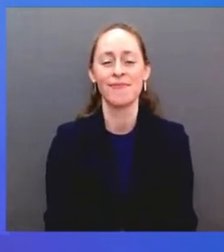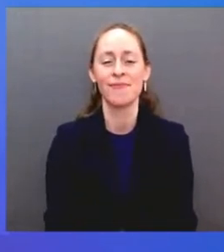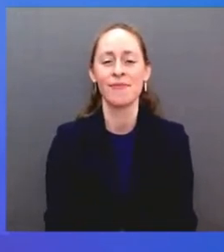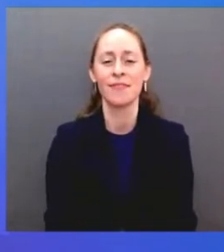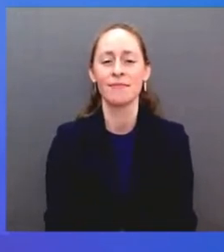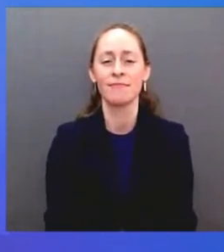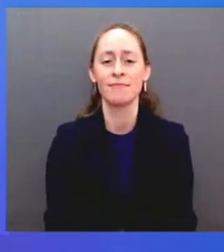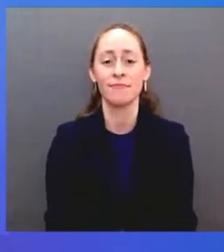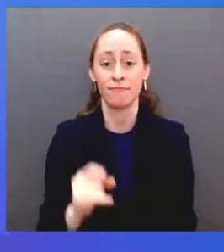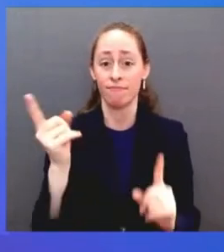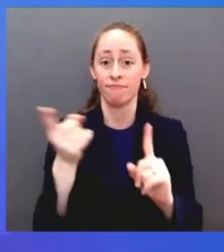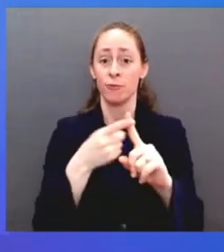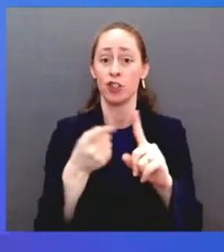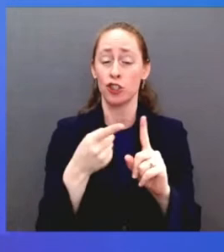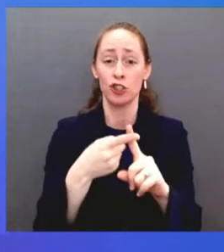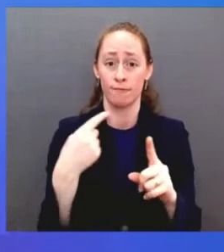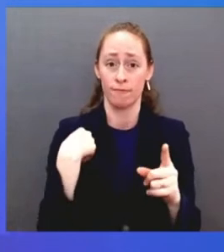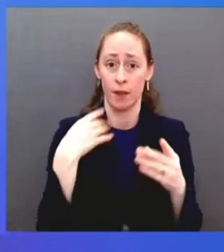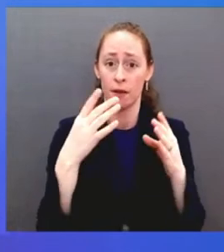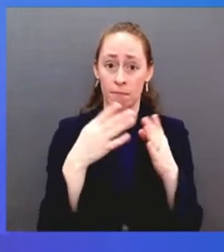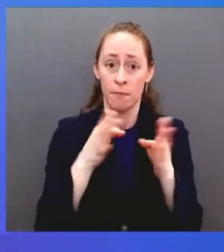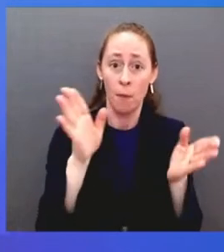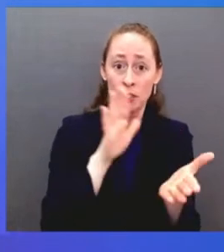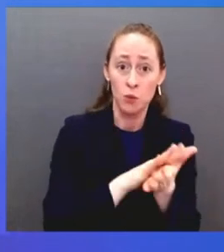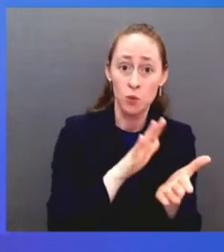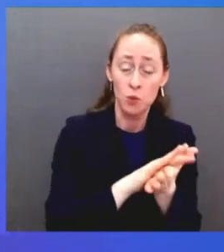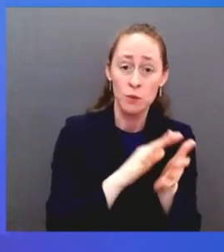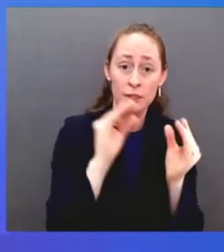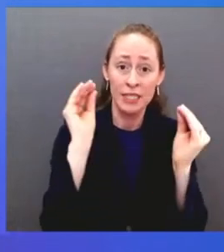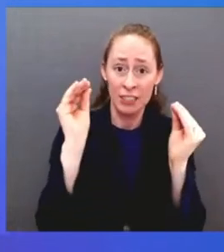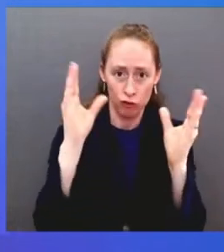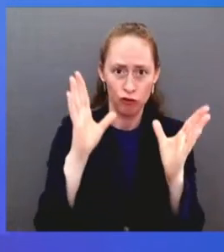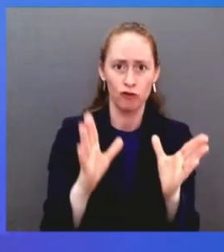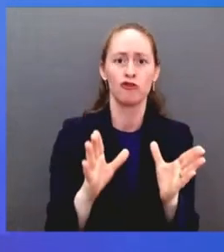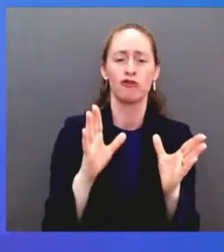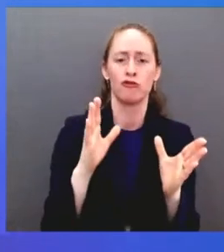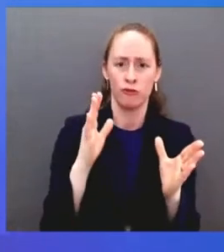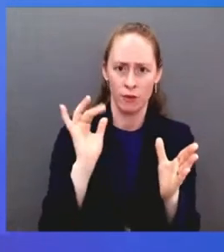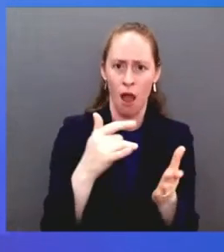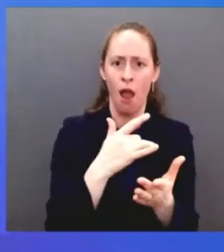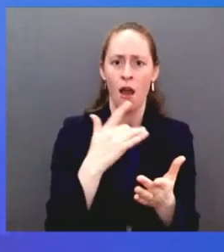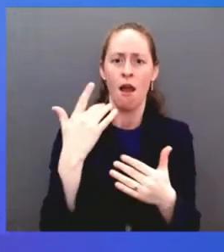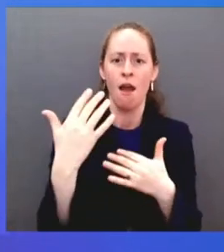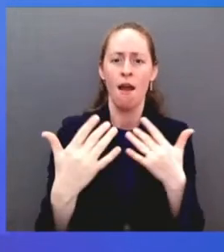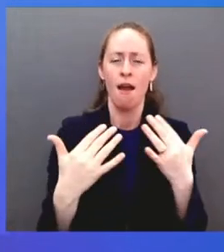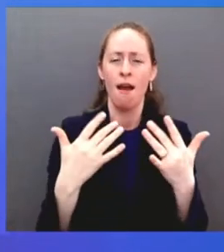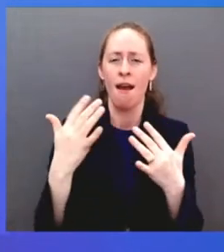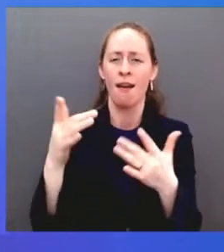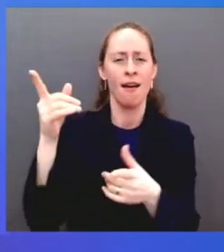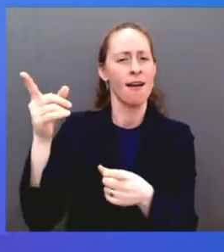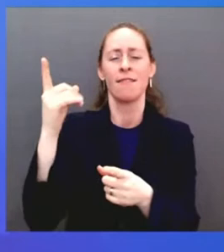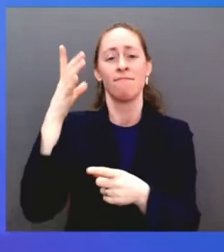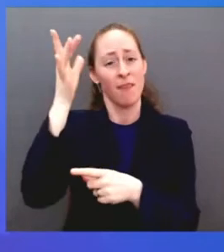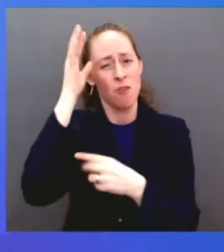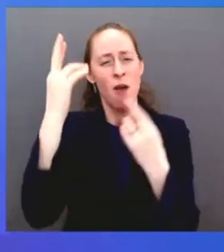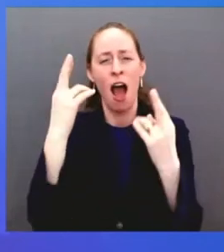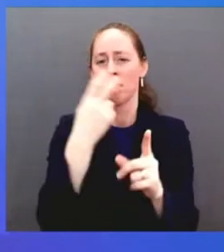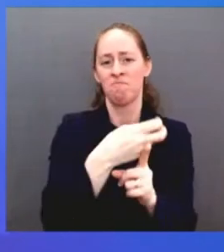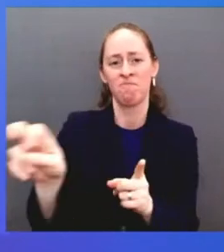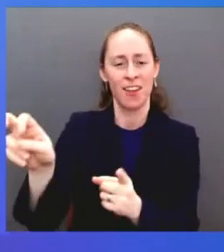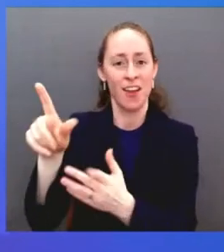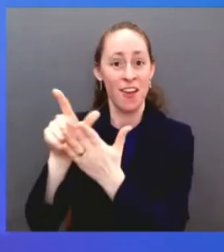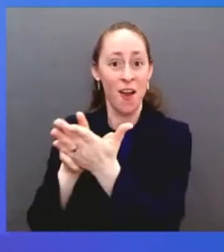history teacher and go to law school. Some of my earliest memories are of him sitting at the kitchen